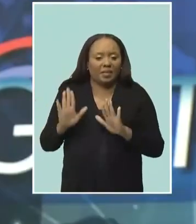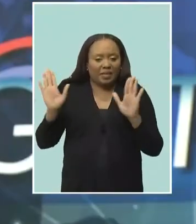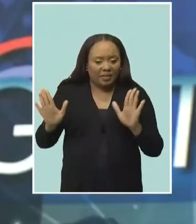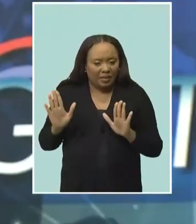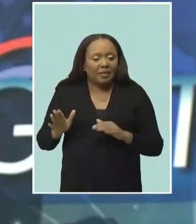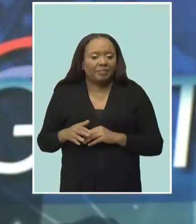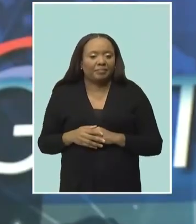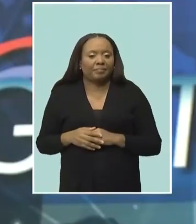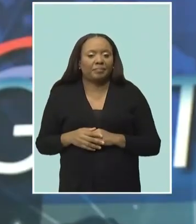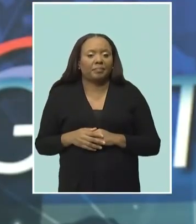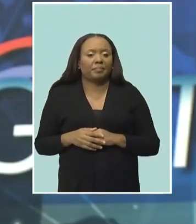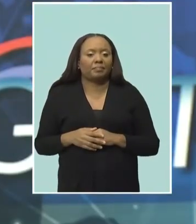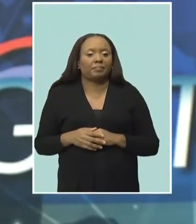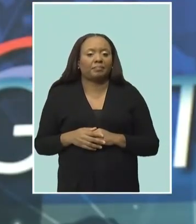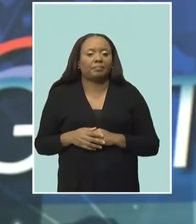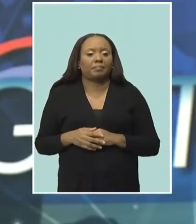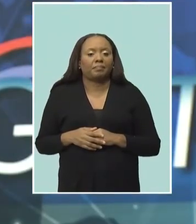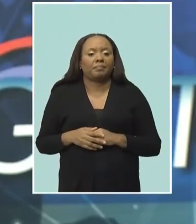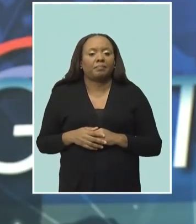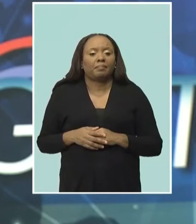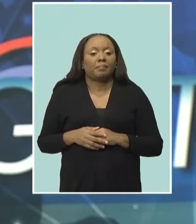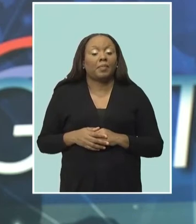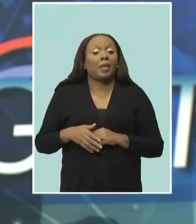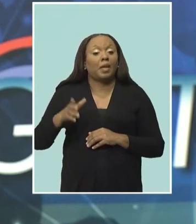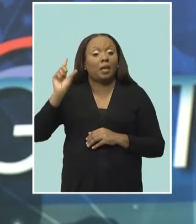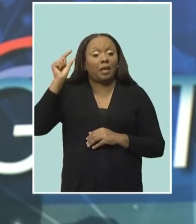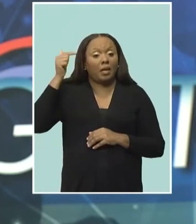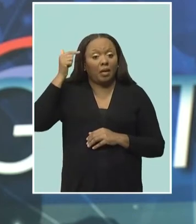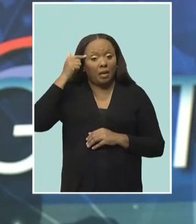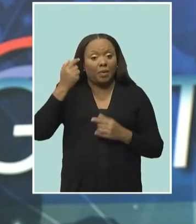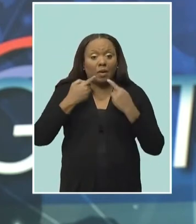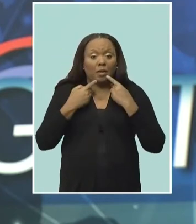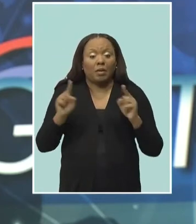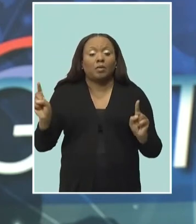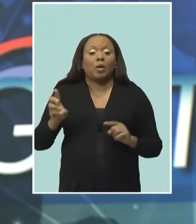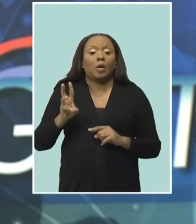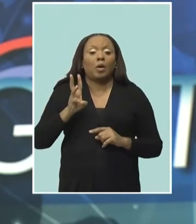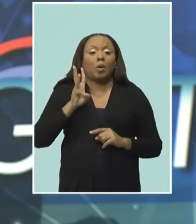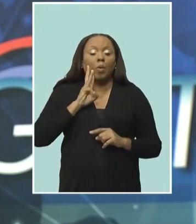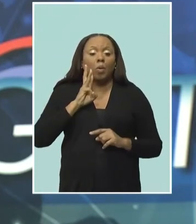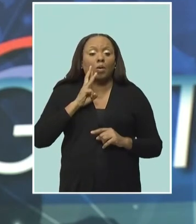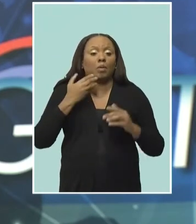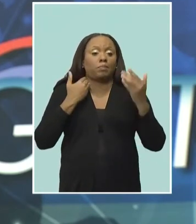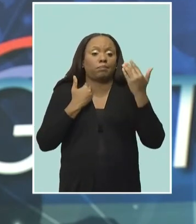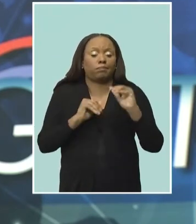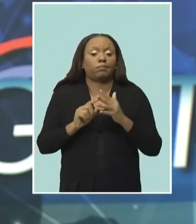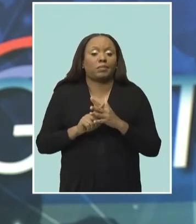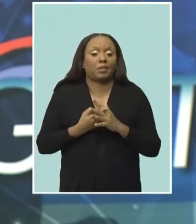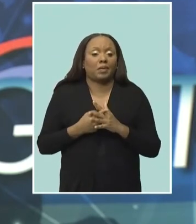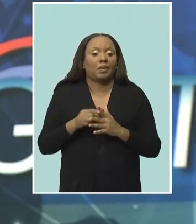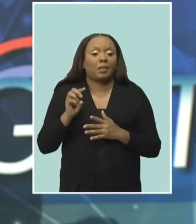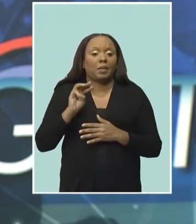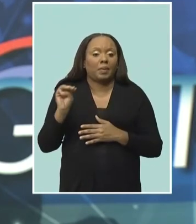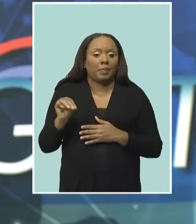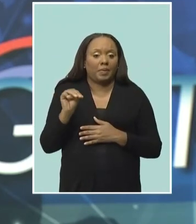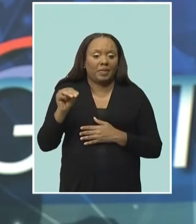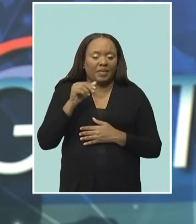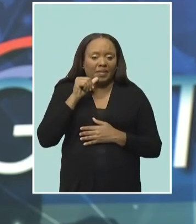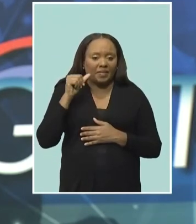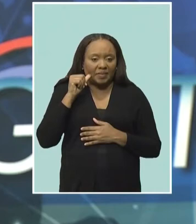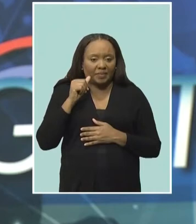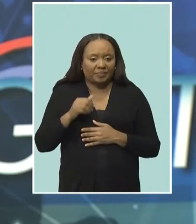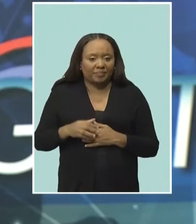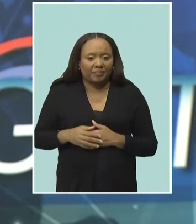The prediction was made last Sunday, two days after government announced a water prohibition that took effect on Monday.